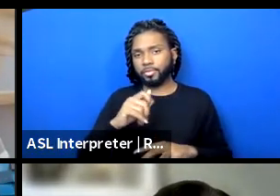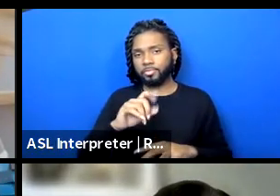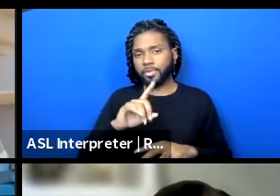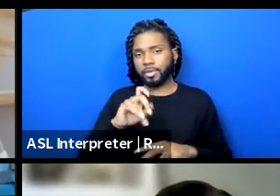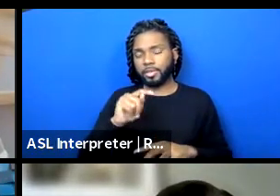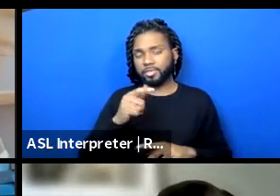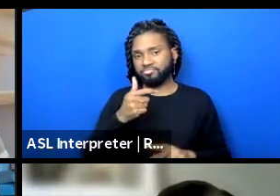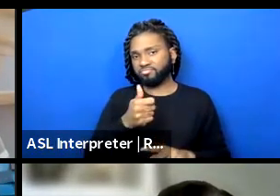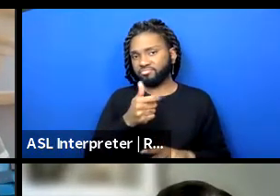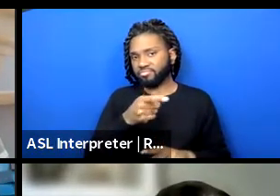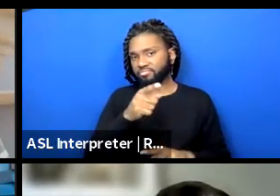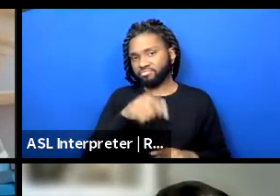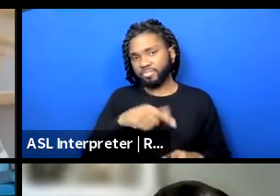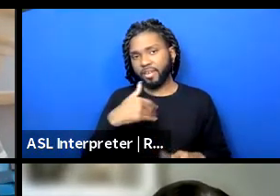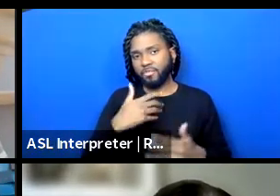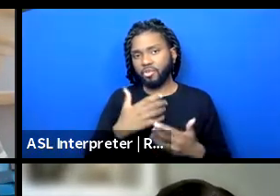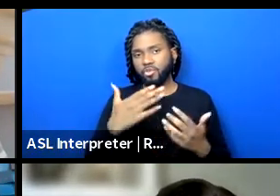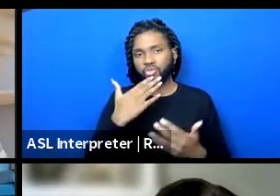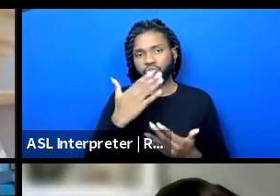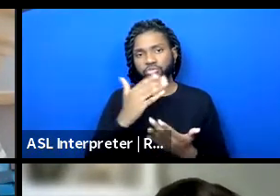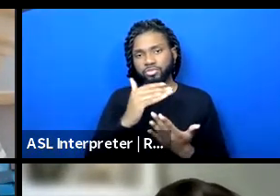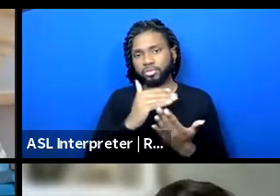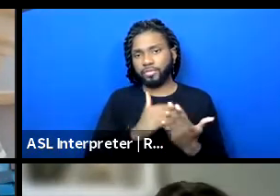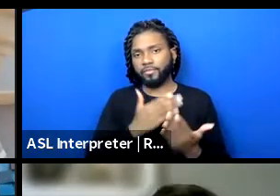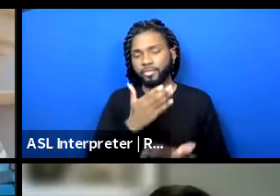a lot of good stuff in there as well.